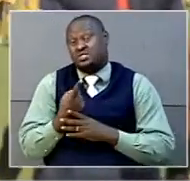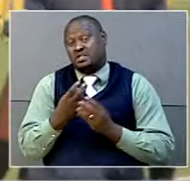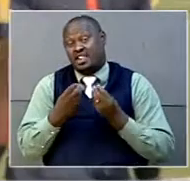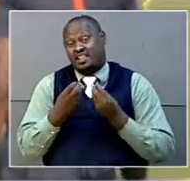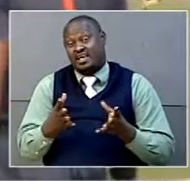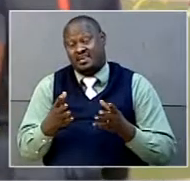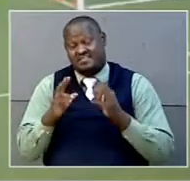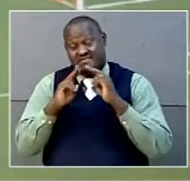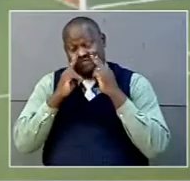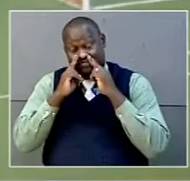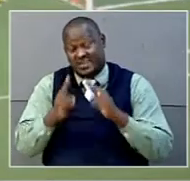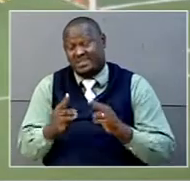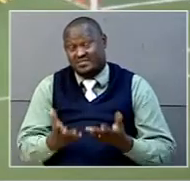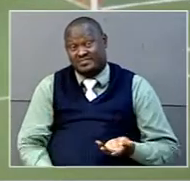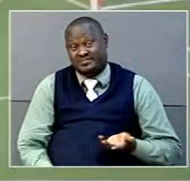go for finals.